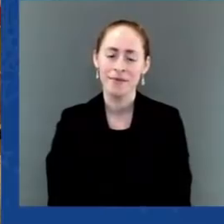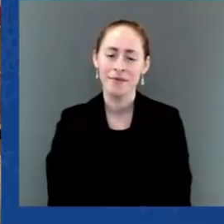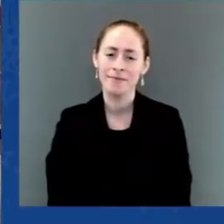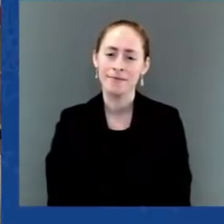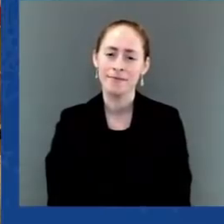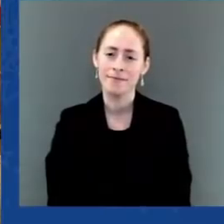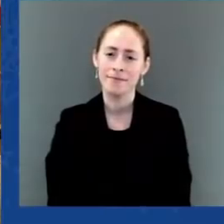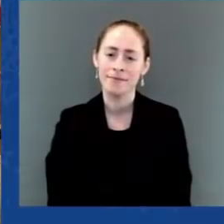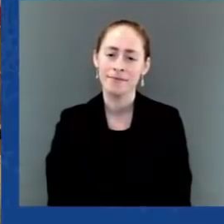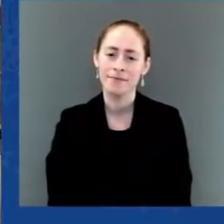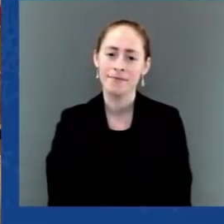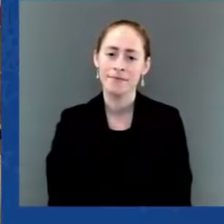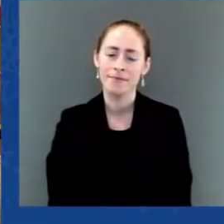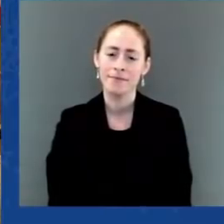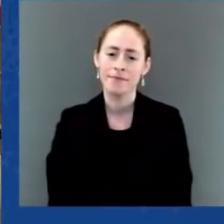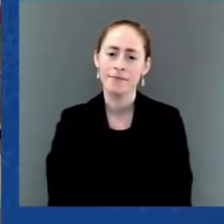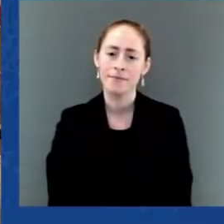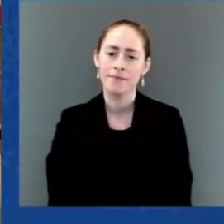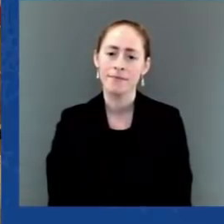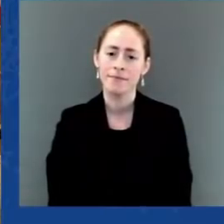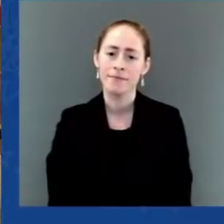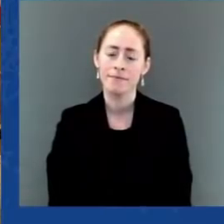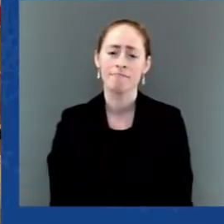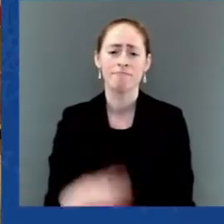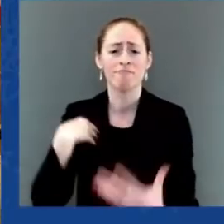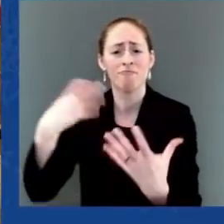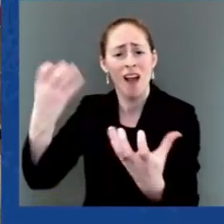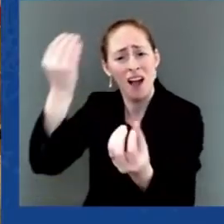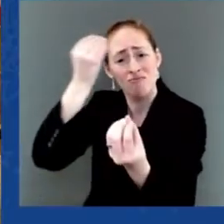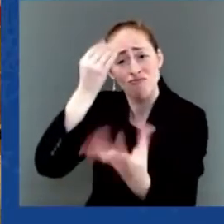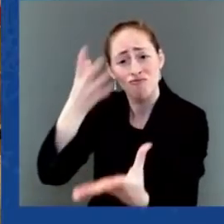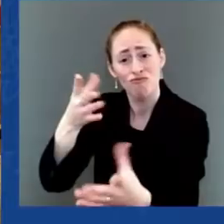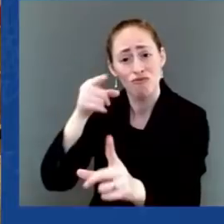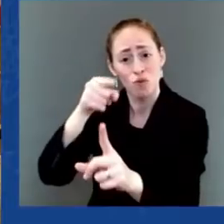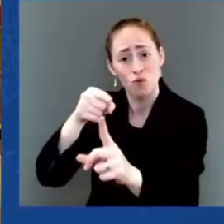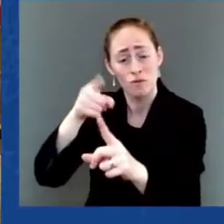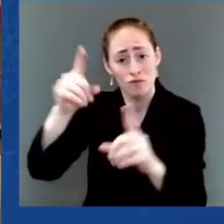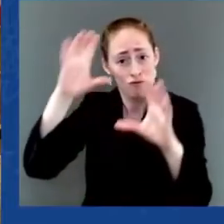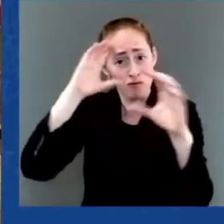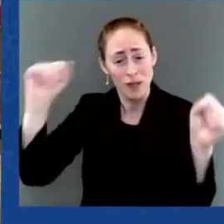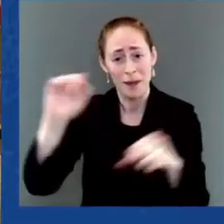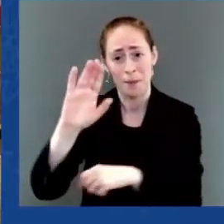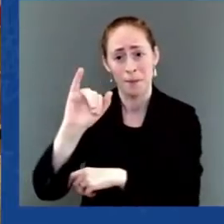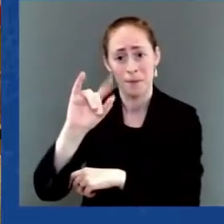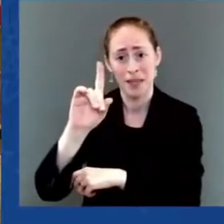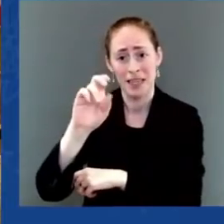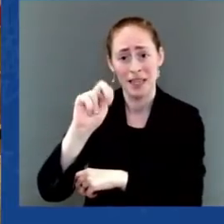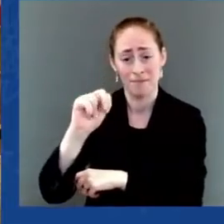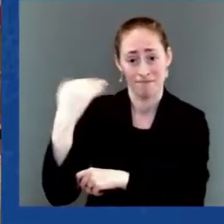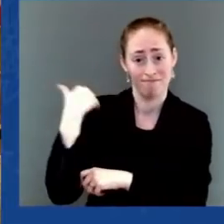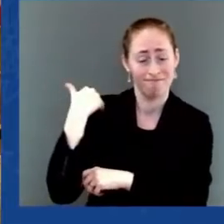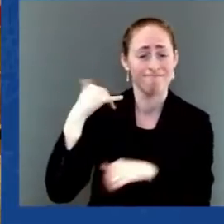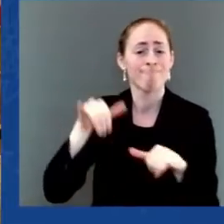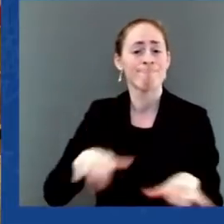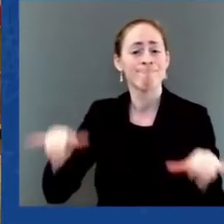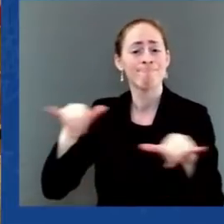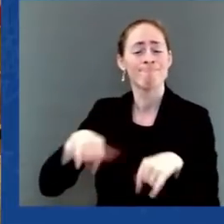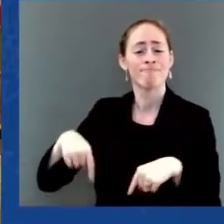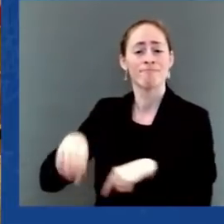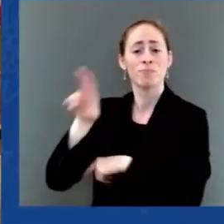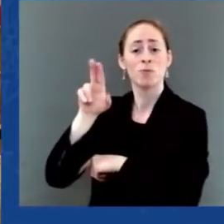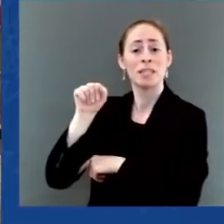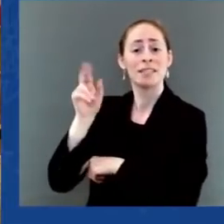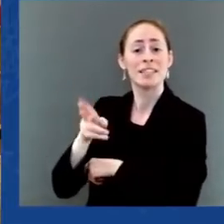the history of the United States has expressed, as you have, such a clear and certain